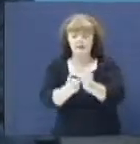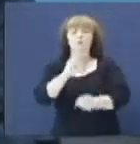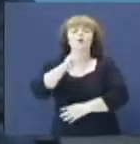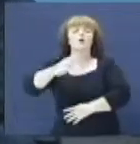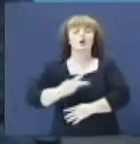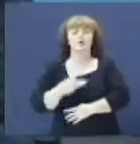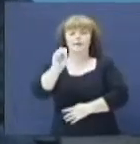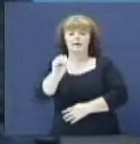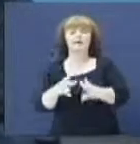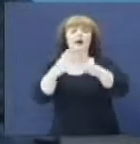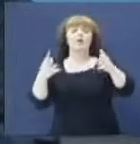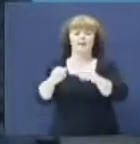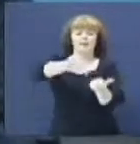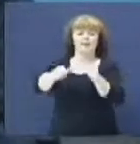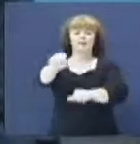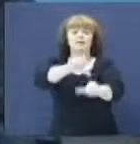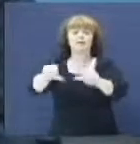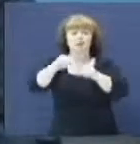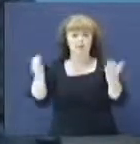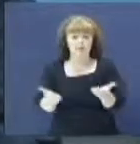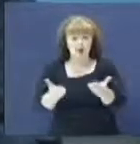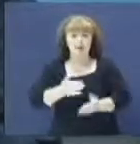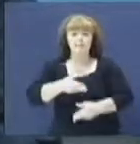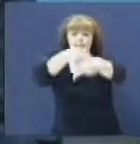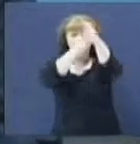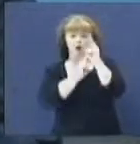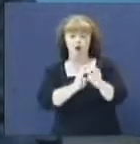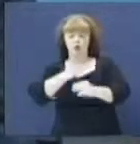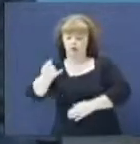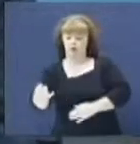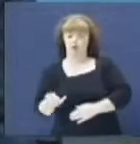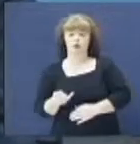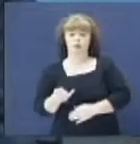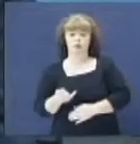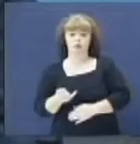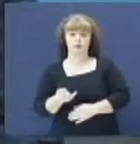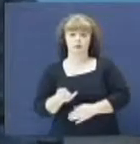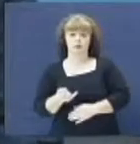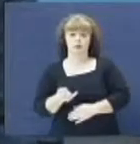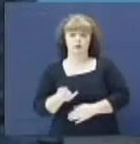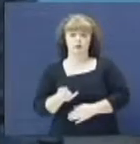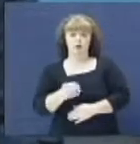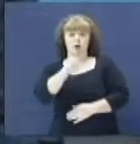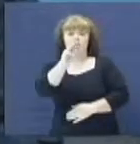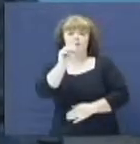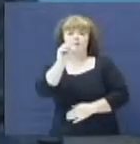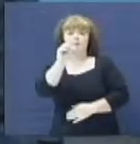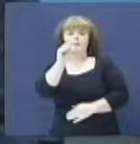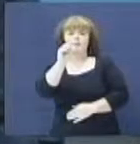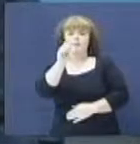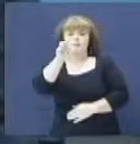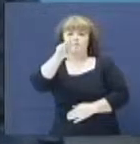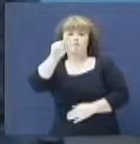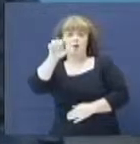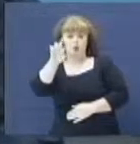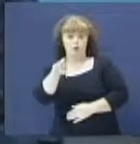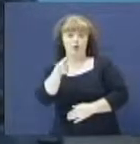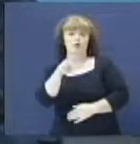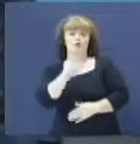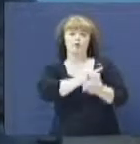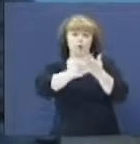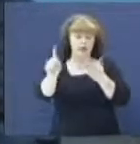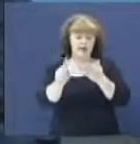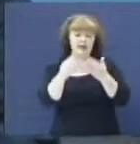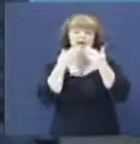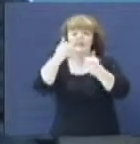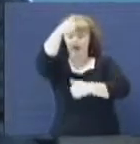Baptist Fellowship here, and it's my honor to introduce right now our moderator for the week. I want you to thank God for him.